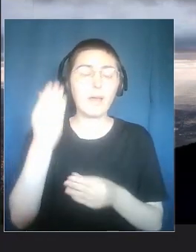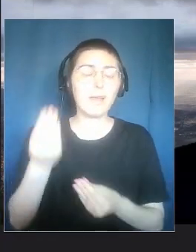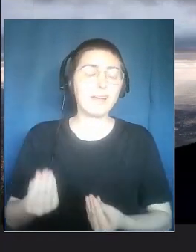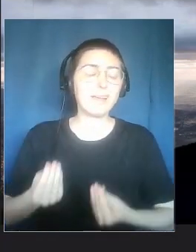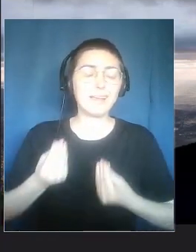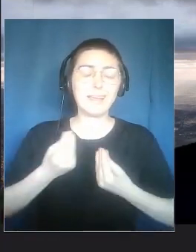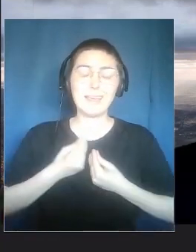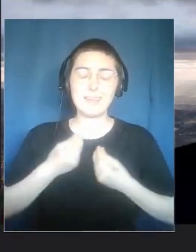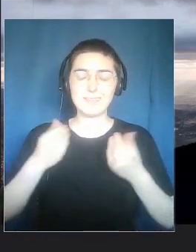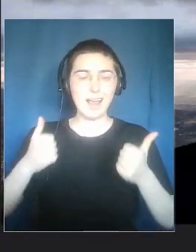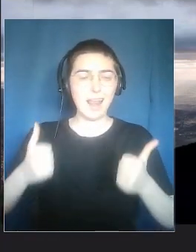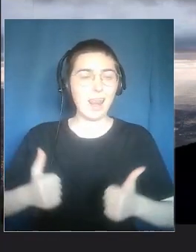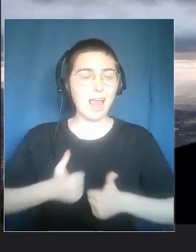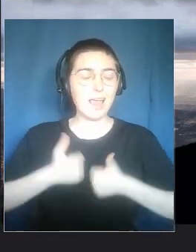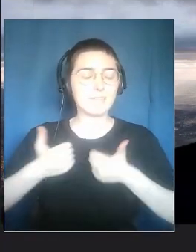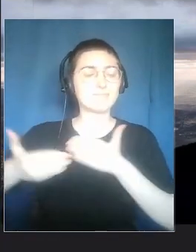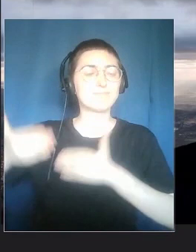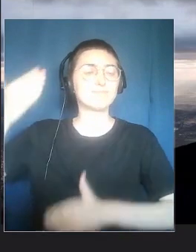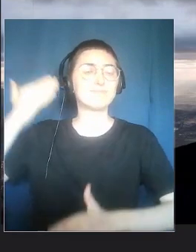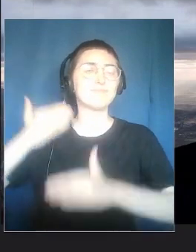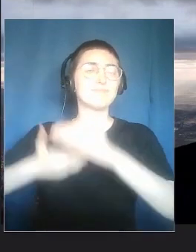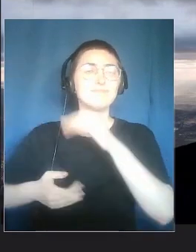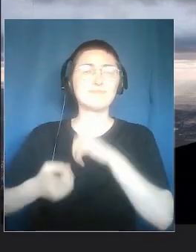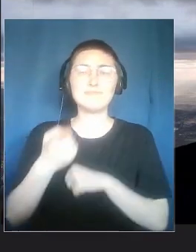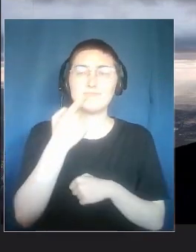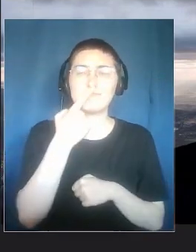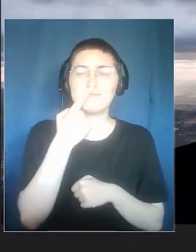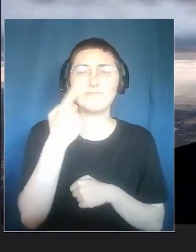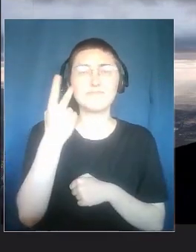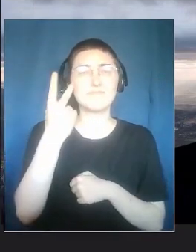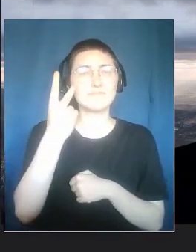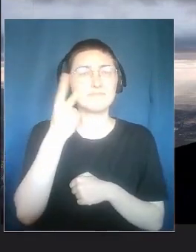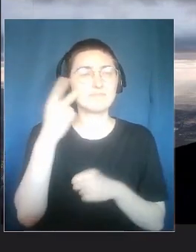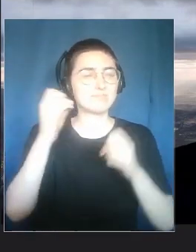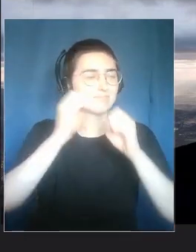feel, smell. In the case of silent play, even more.